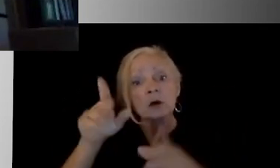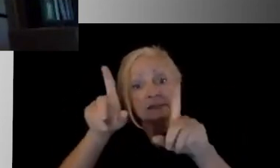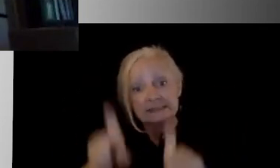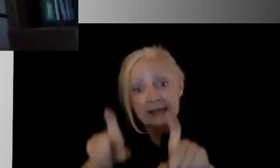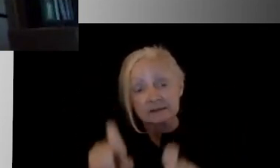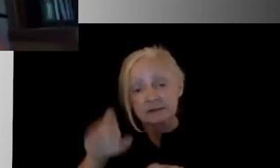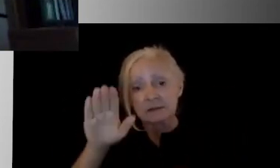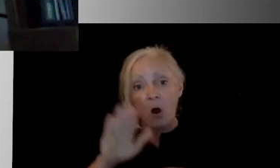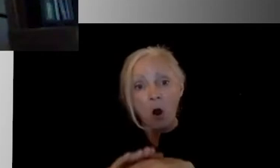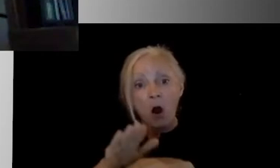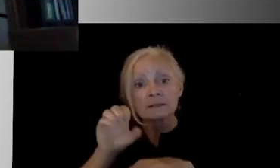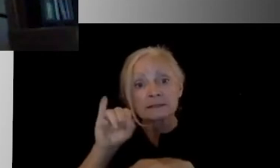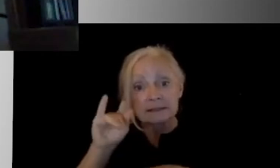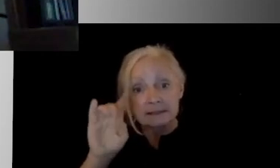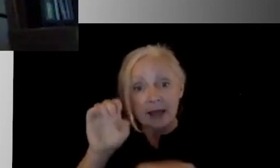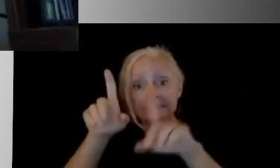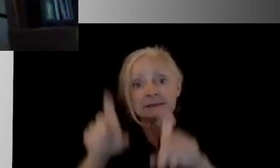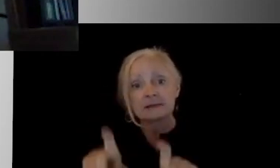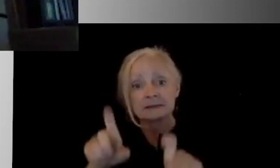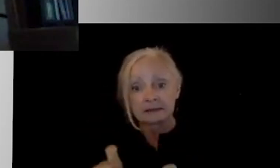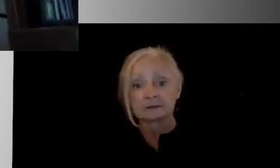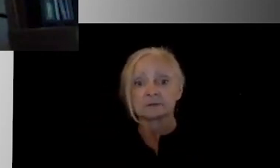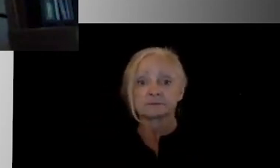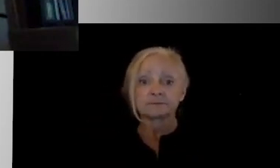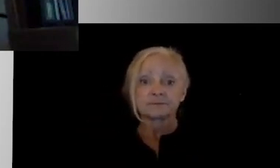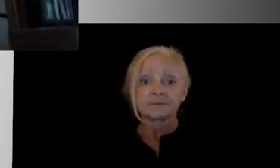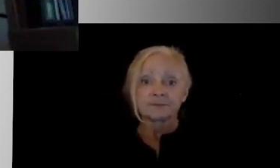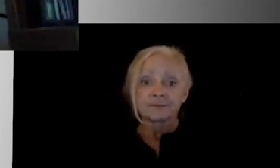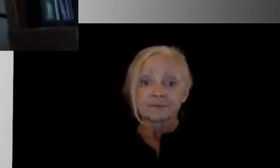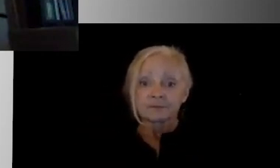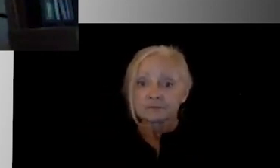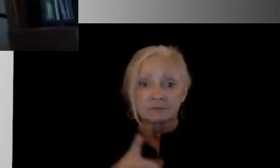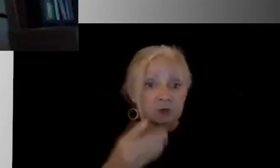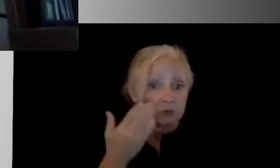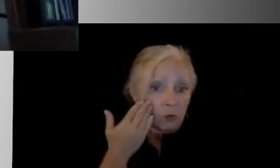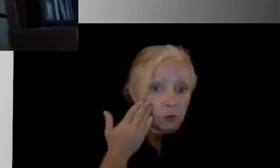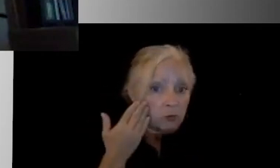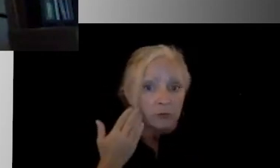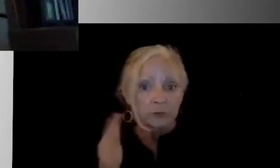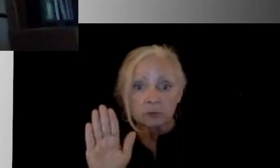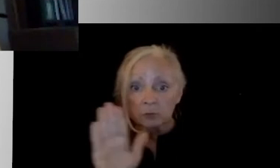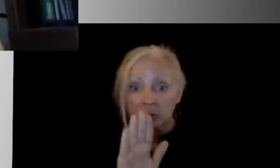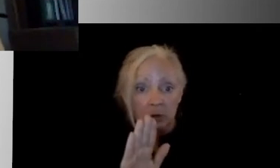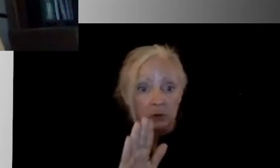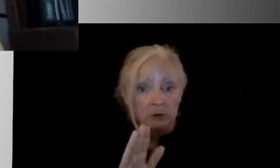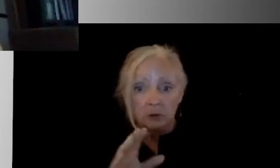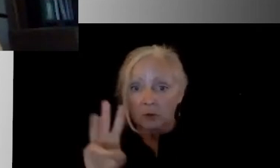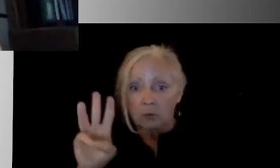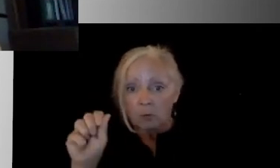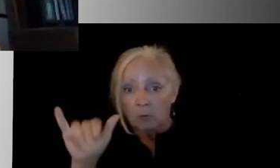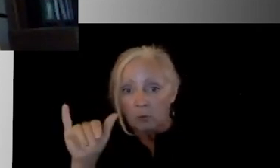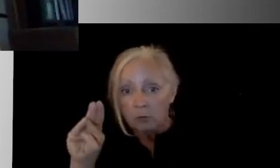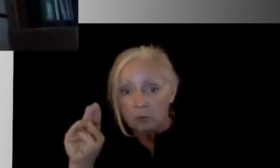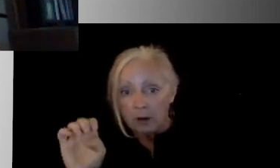site. But open that up to anyone here that can respond if they've heard of that, or if Wayne will be doing any kind of